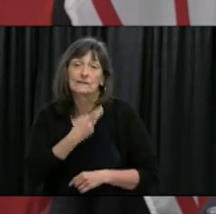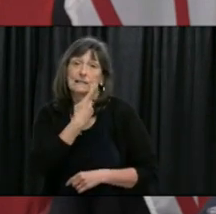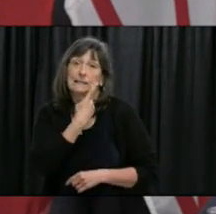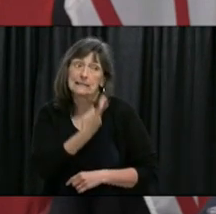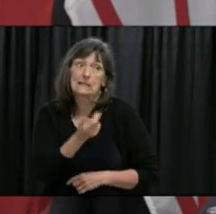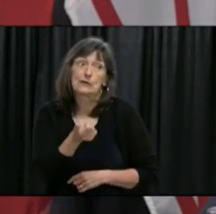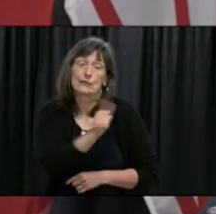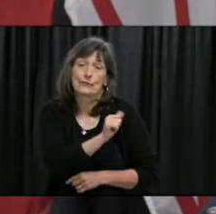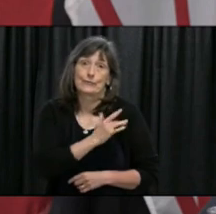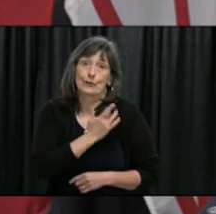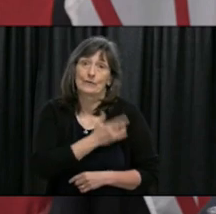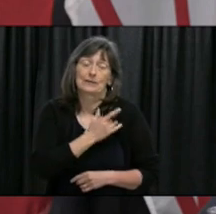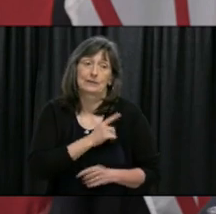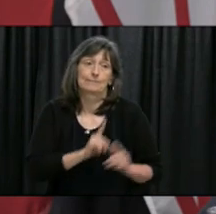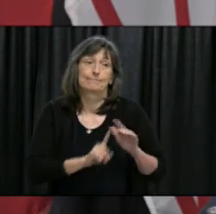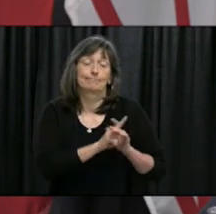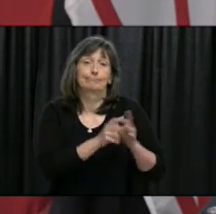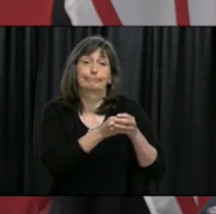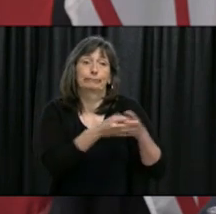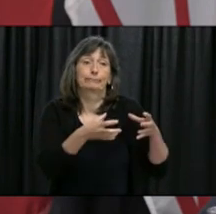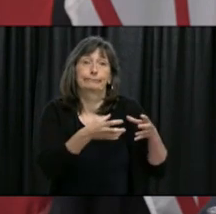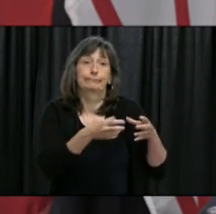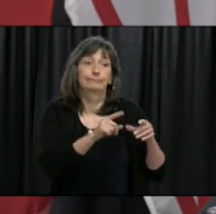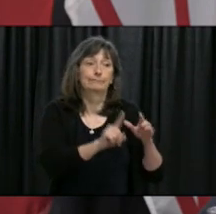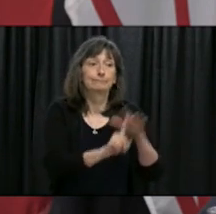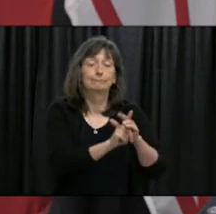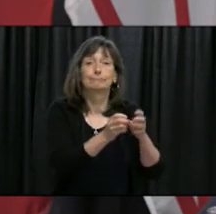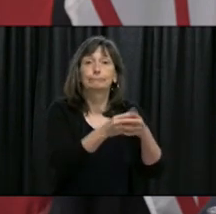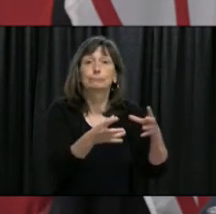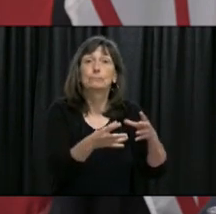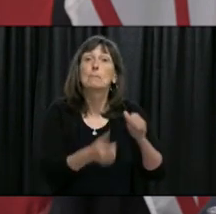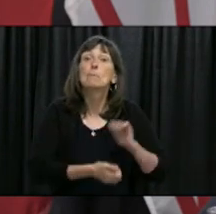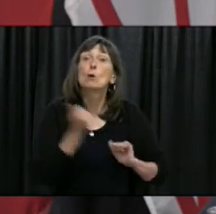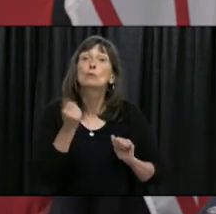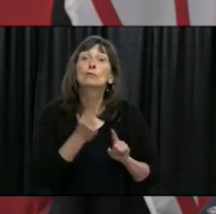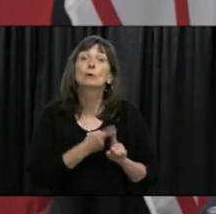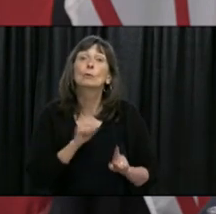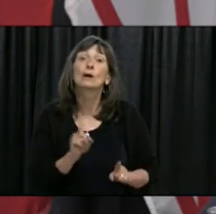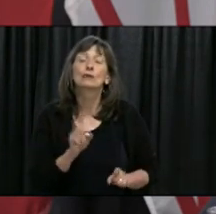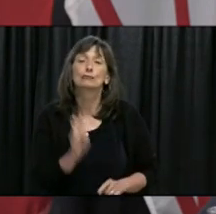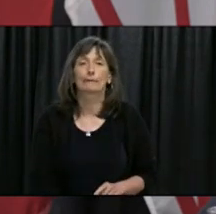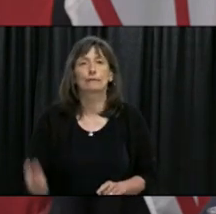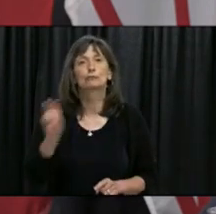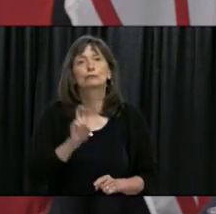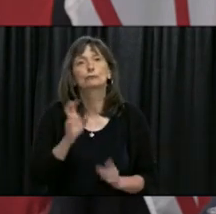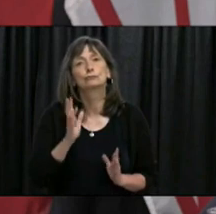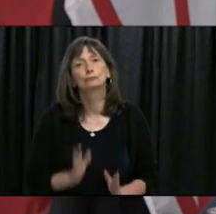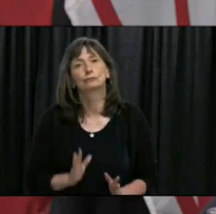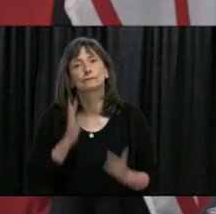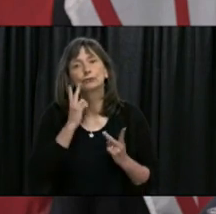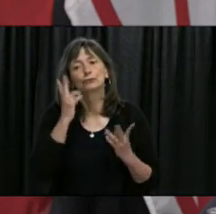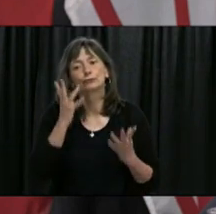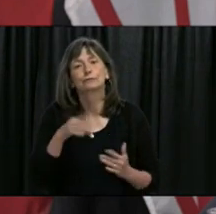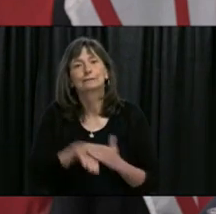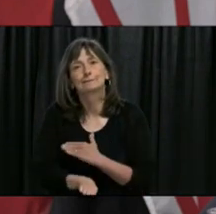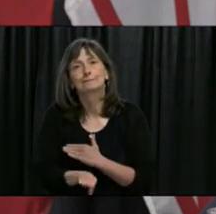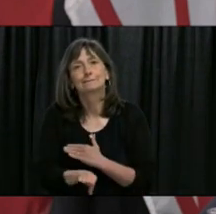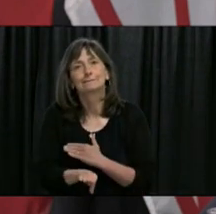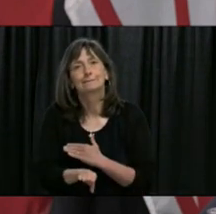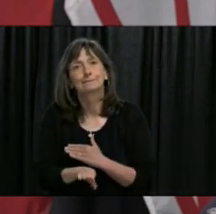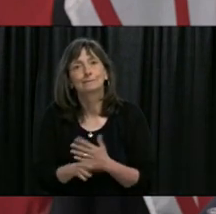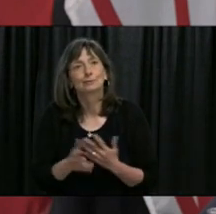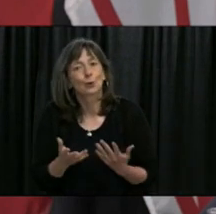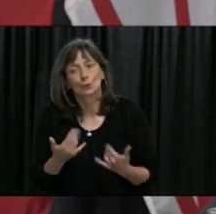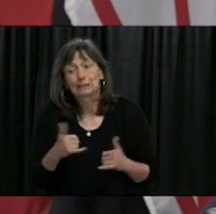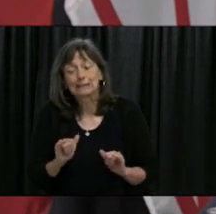in provinces typically that have been travel related so it's important for us right now as we're still living with COVID in our